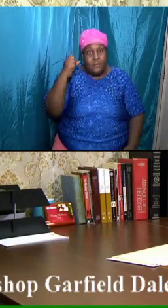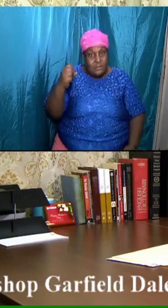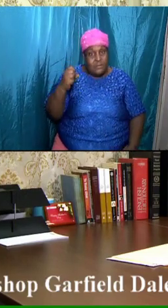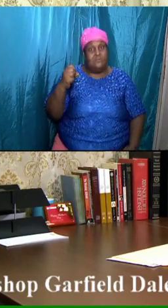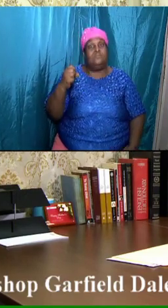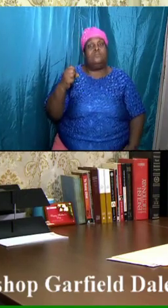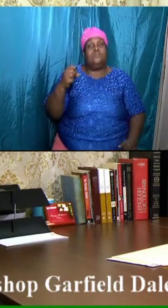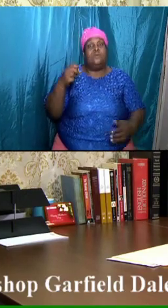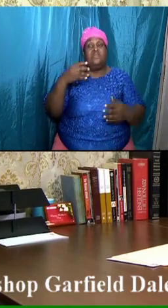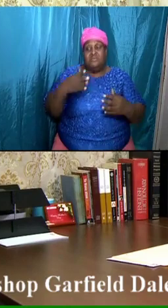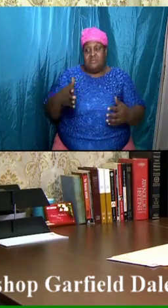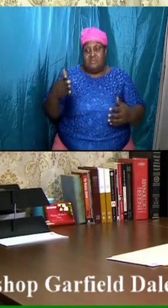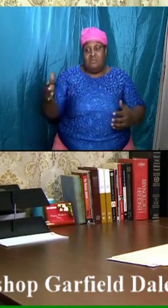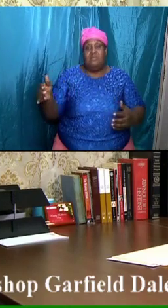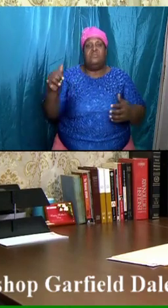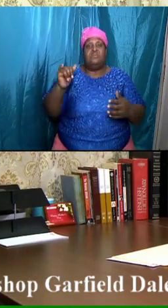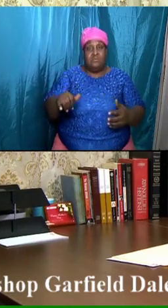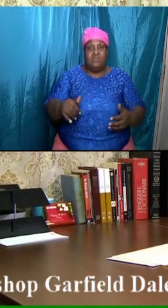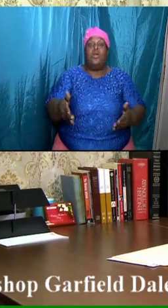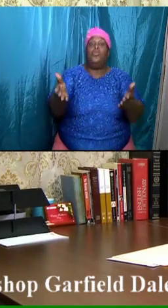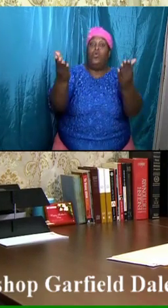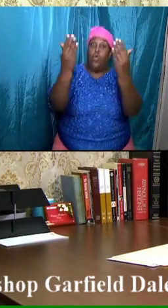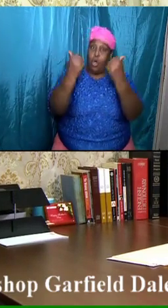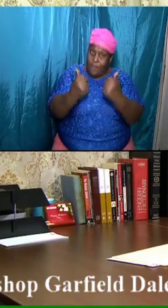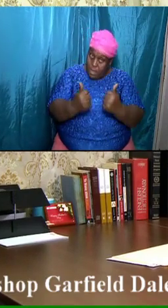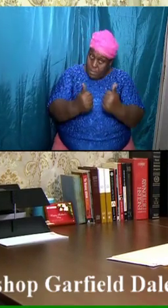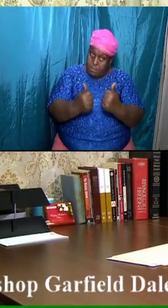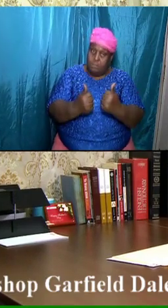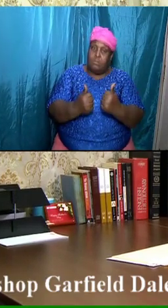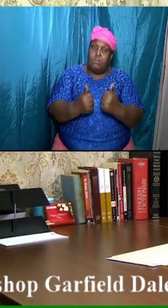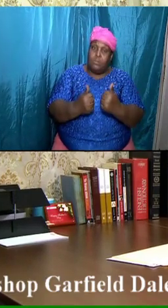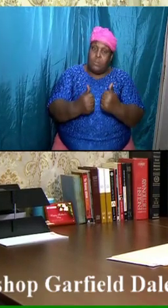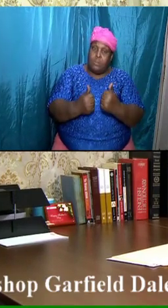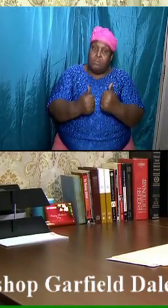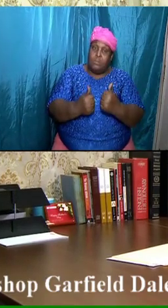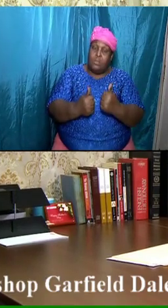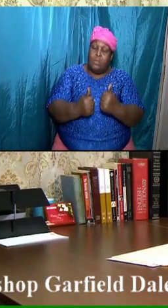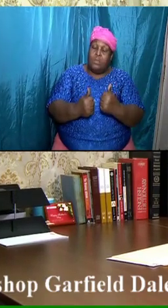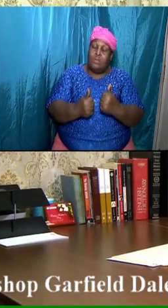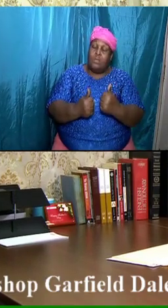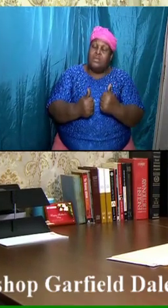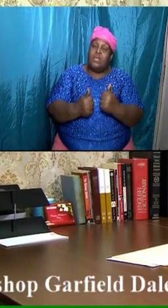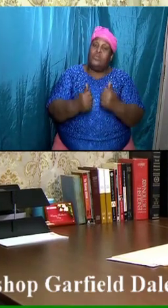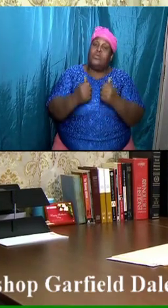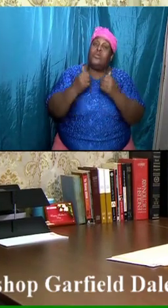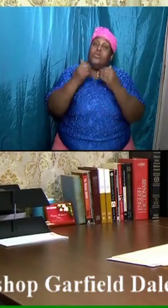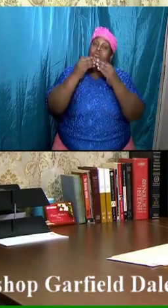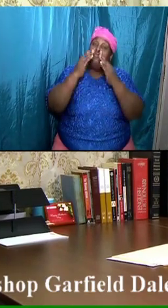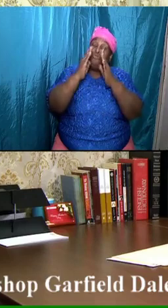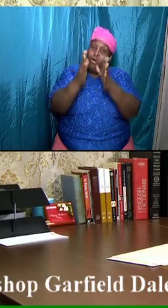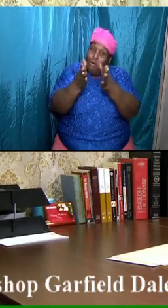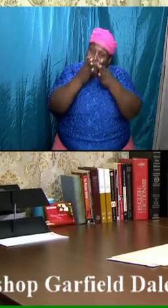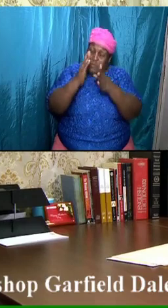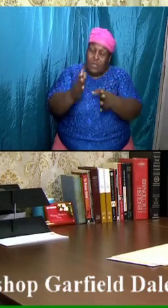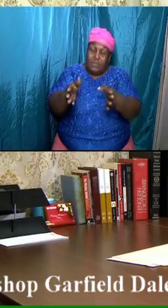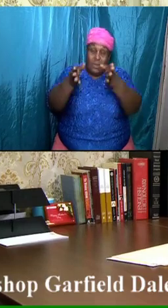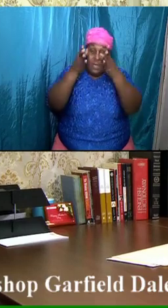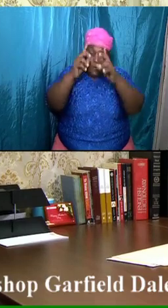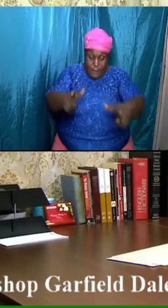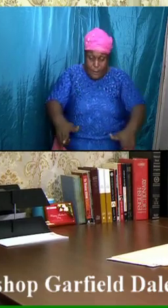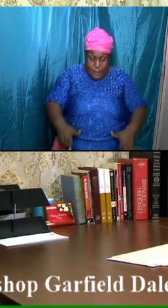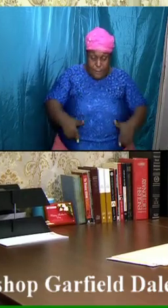and that we govern ourselves accordingly. It is very, very,